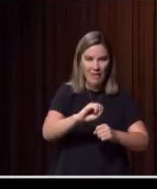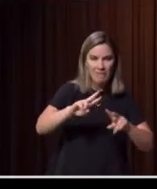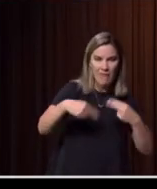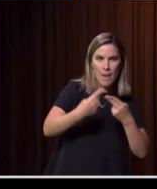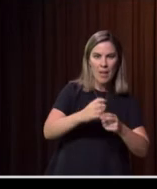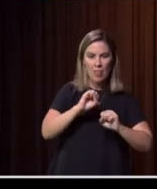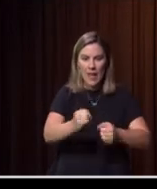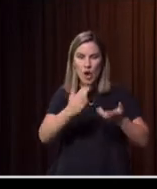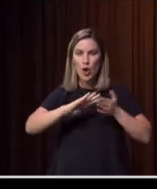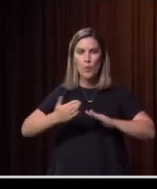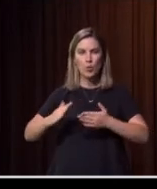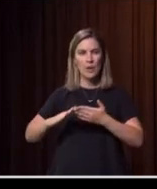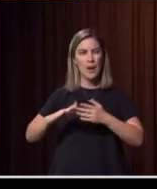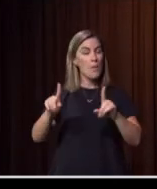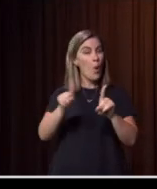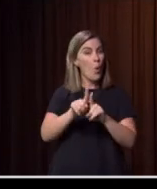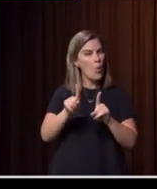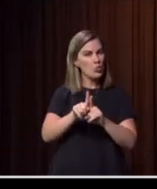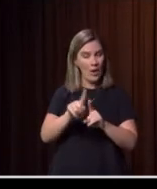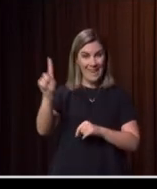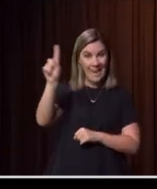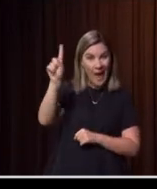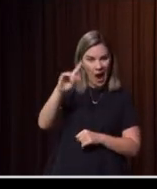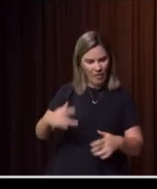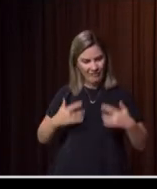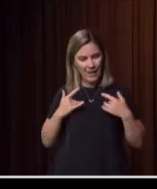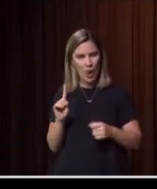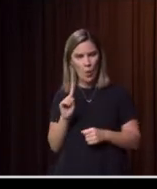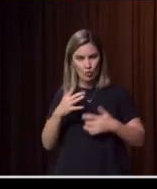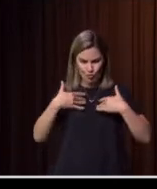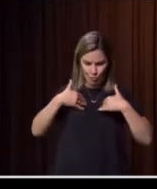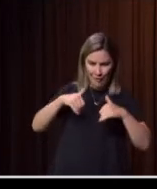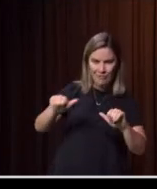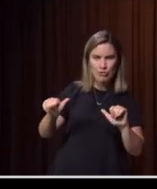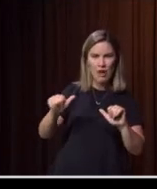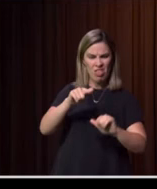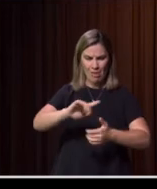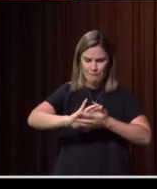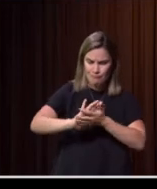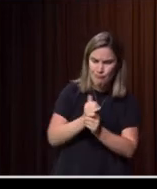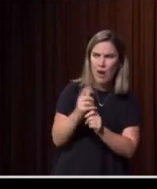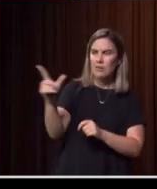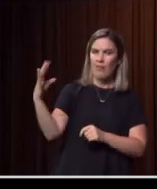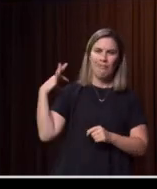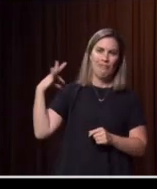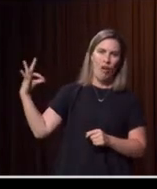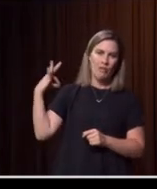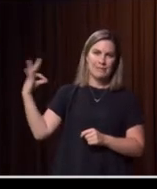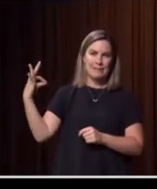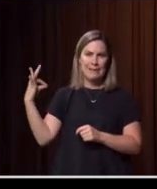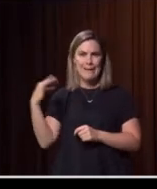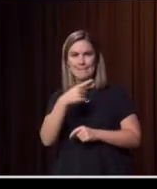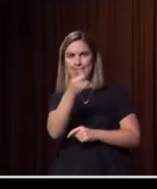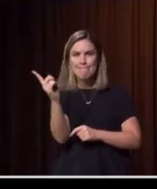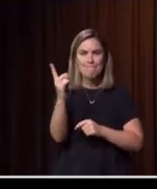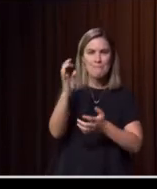but also how they're feeling in the recovery, what they're grateful for, their praise and admiration for their local volunteer firefighters and their mums and dads